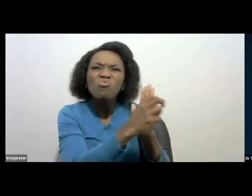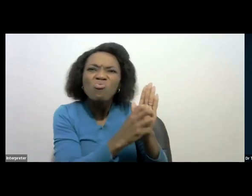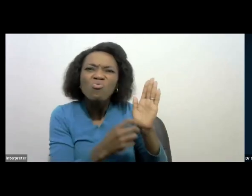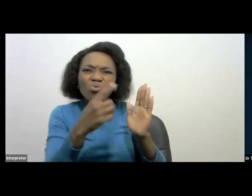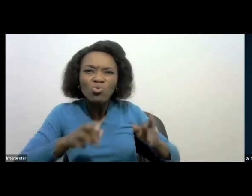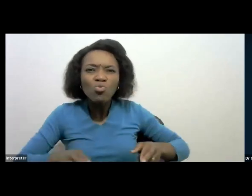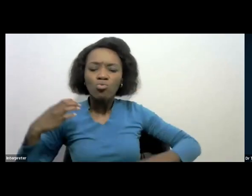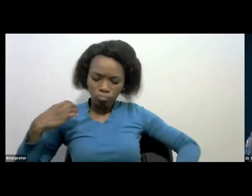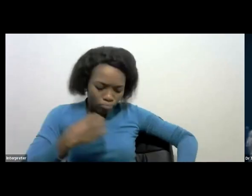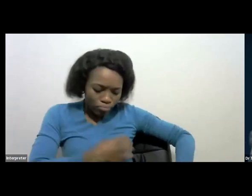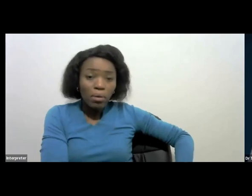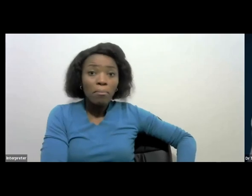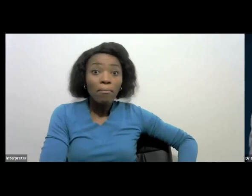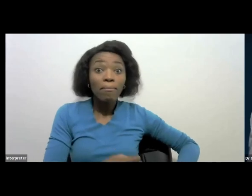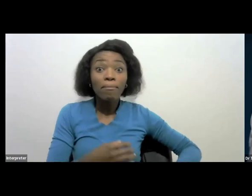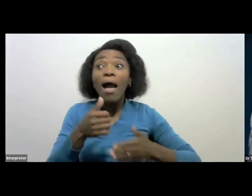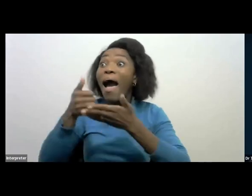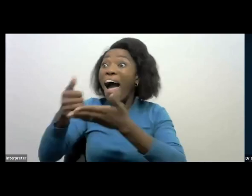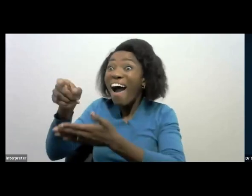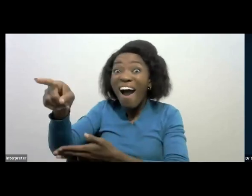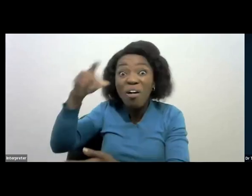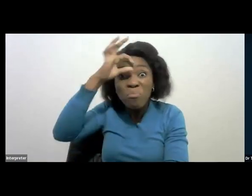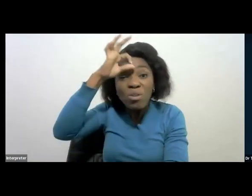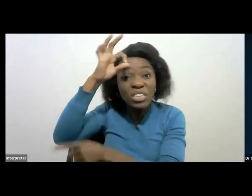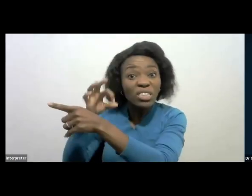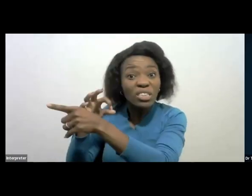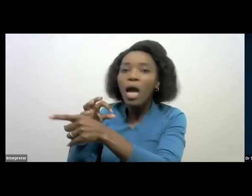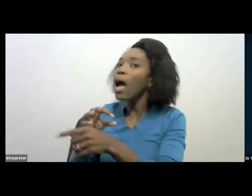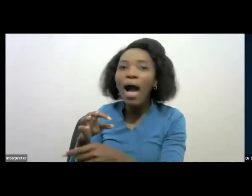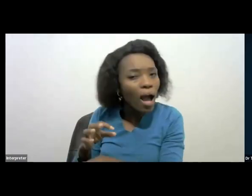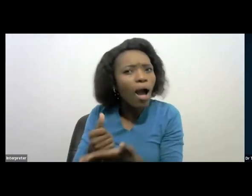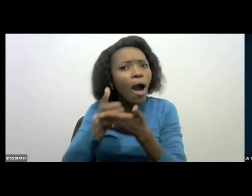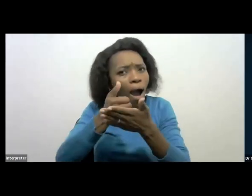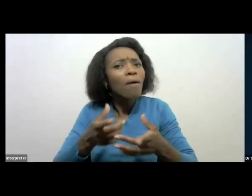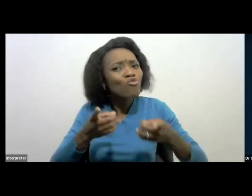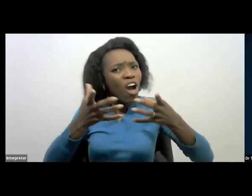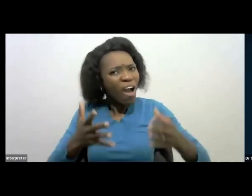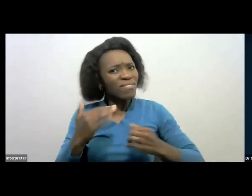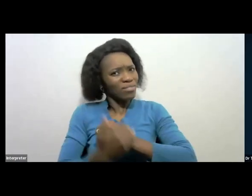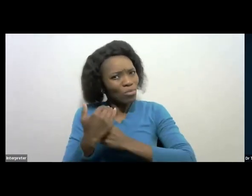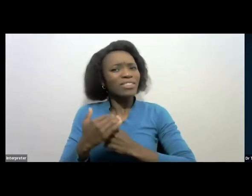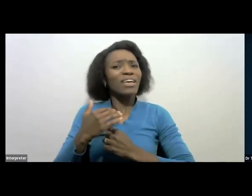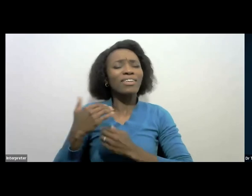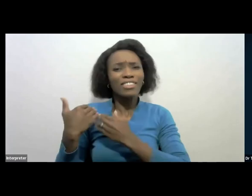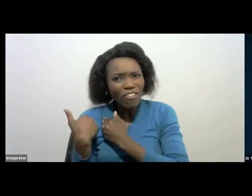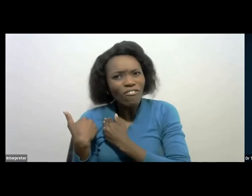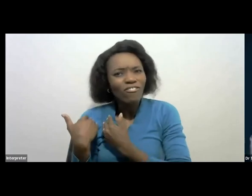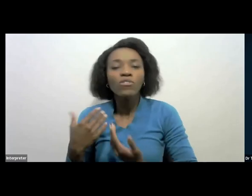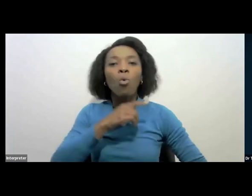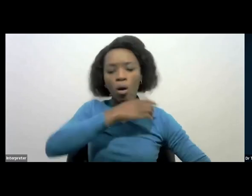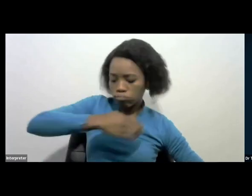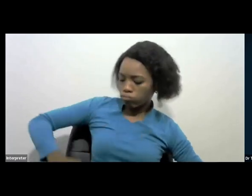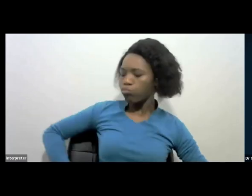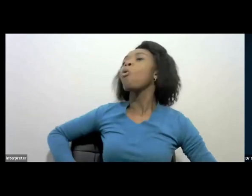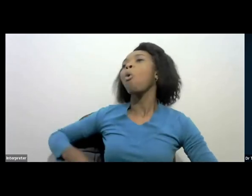on are not to help the traffic officer, but the driver. Yes. You don't put safety belt to help